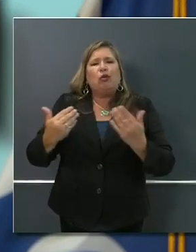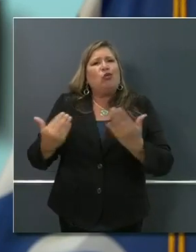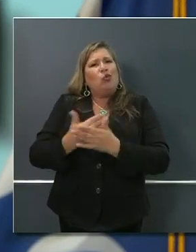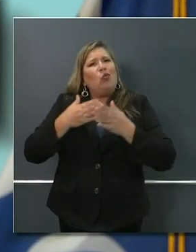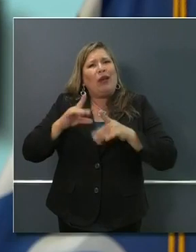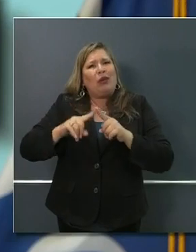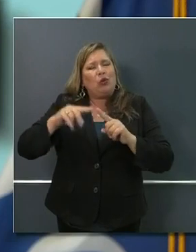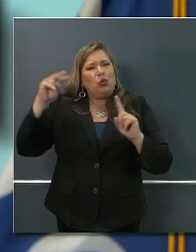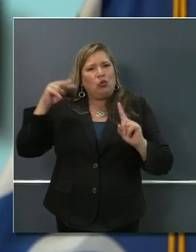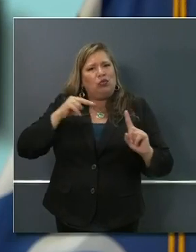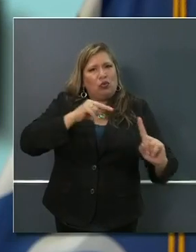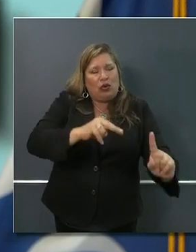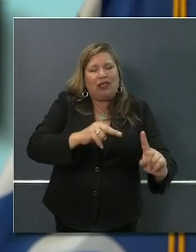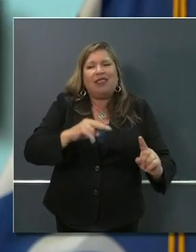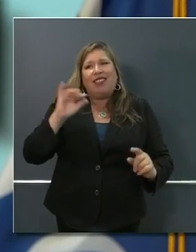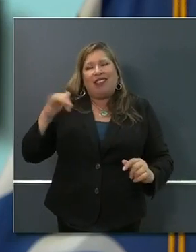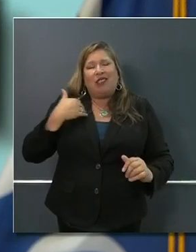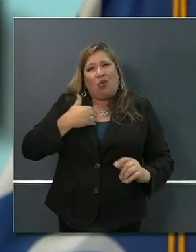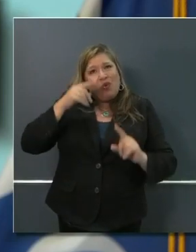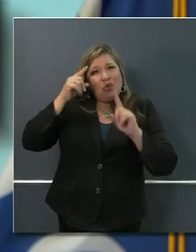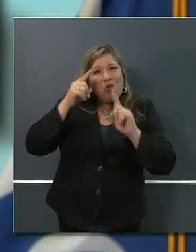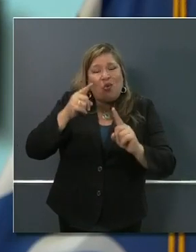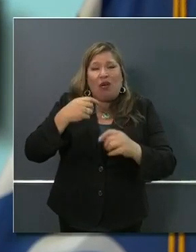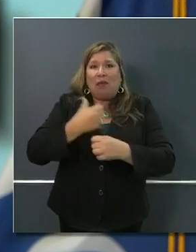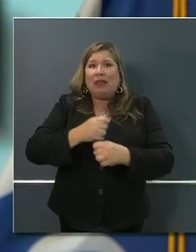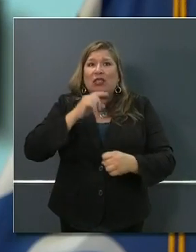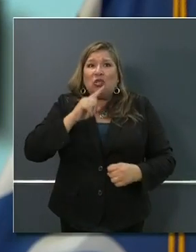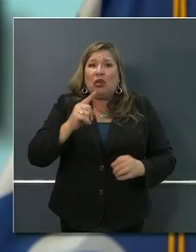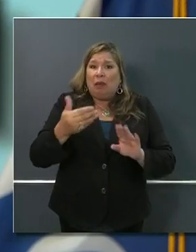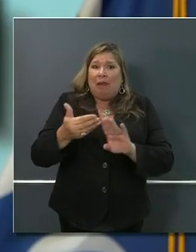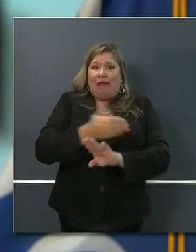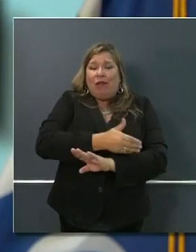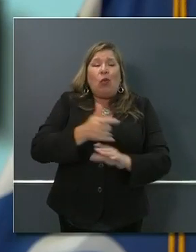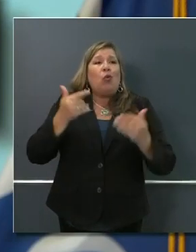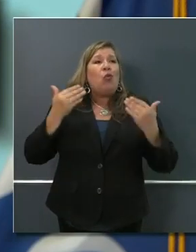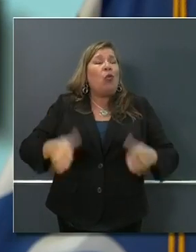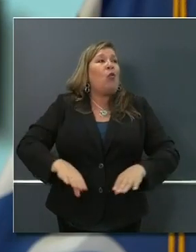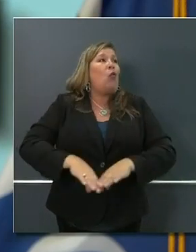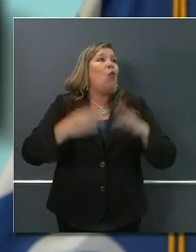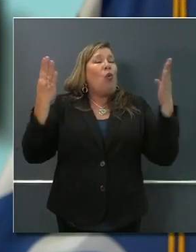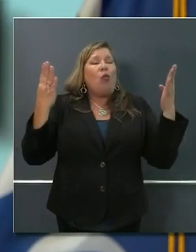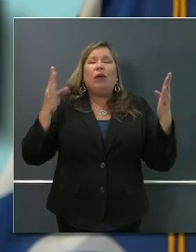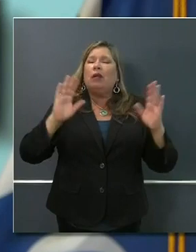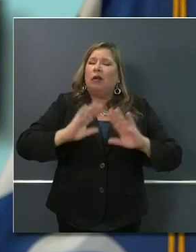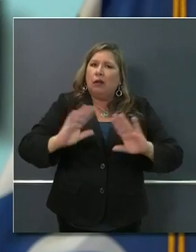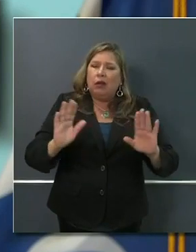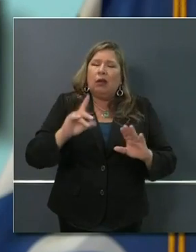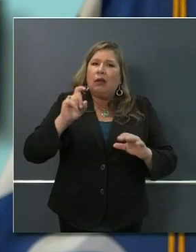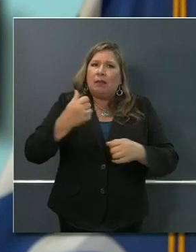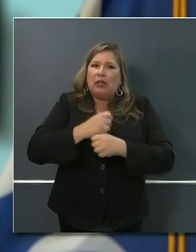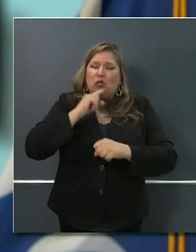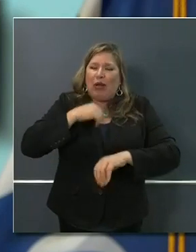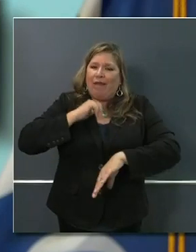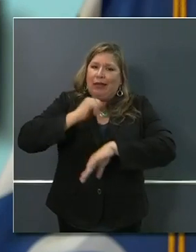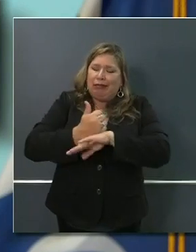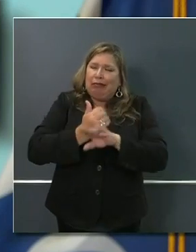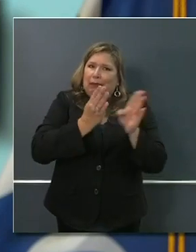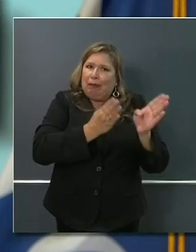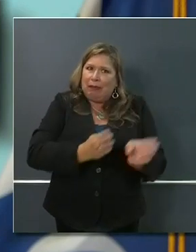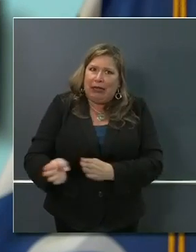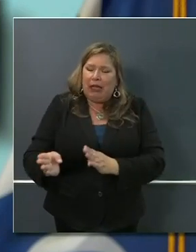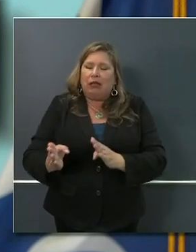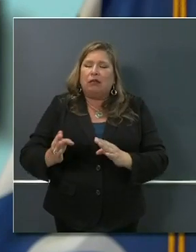for being able to move a little bit more aggressively than the rest of the state. Dave Lopez,